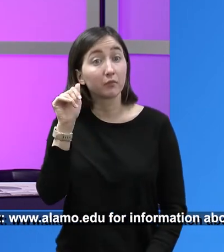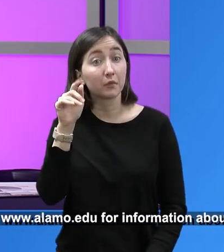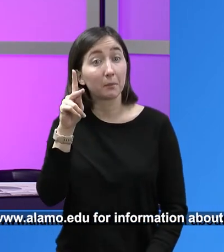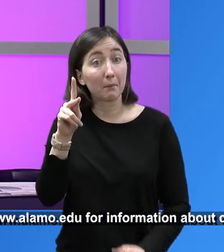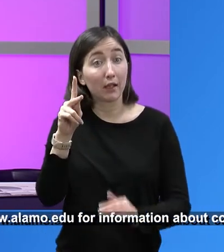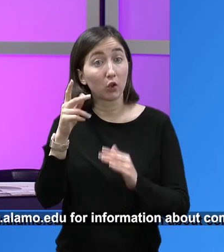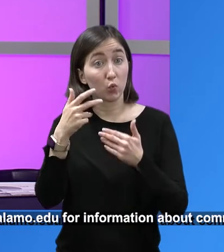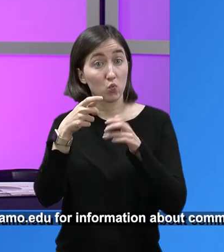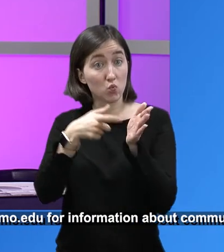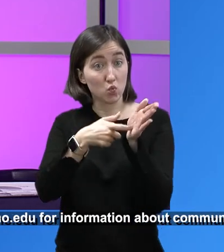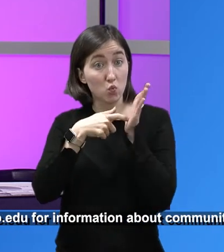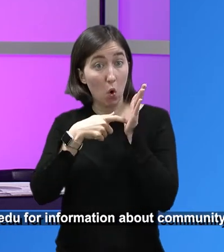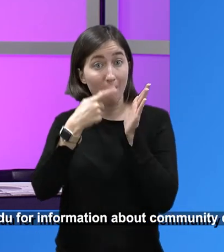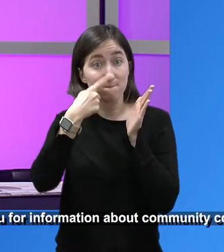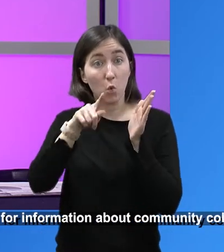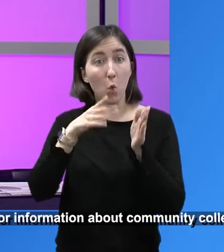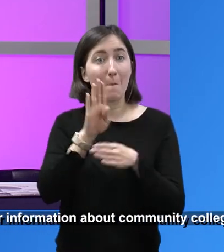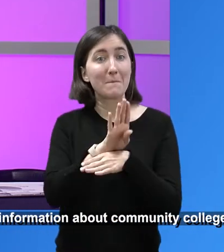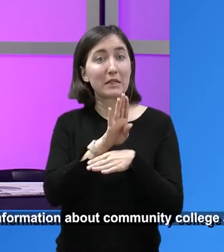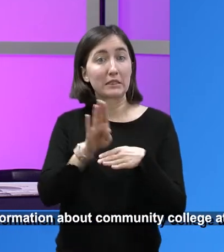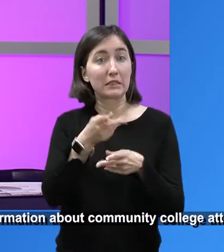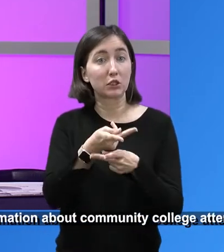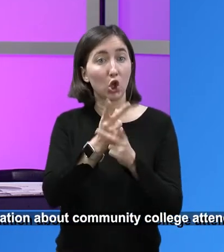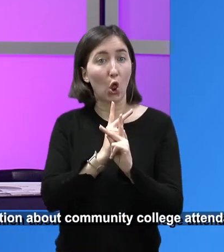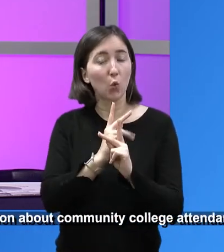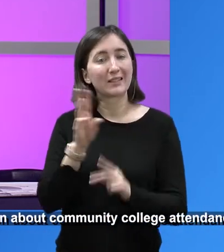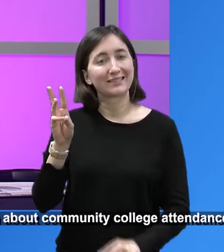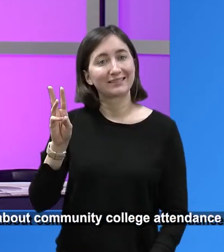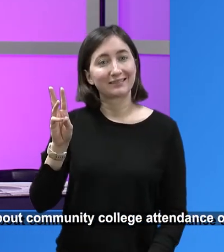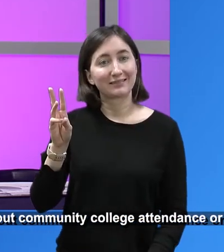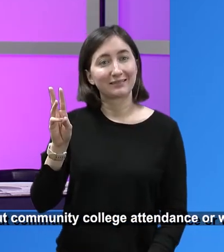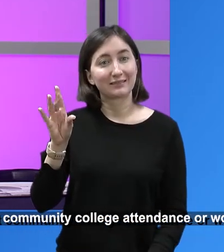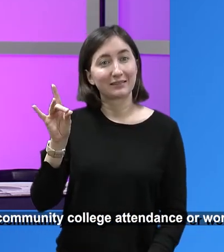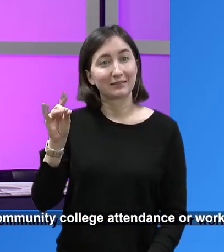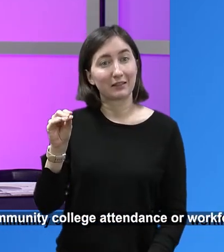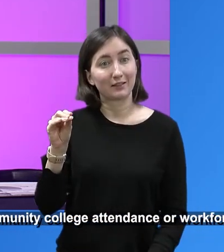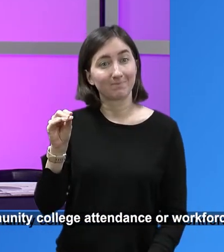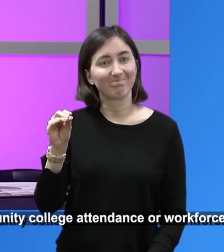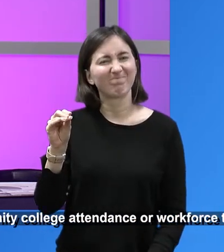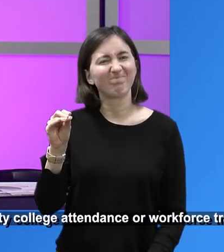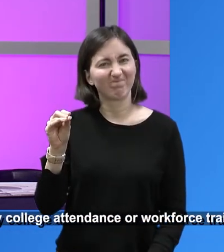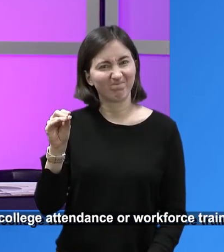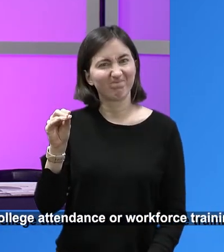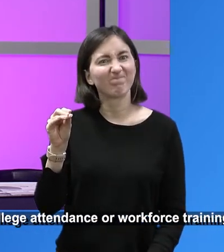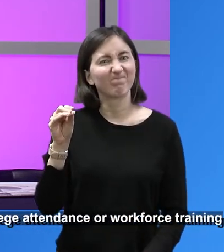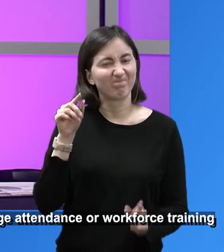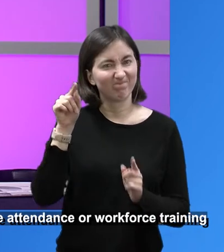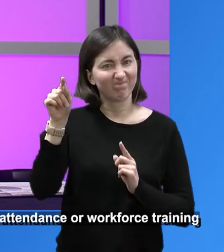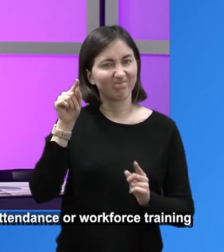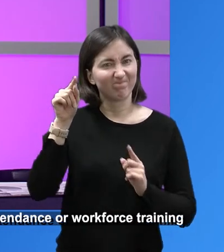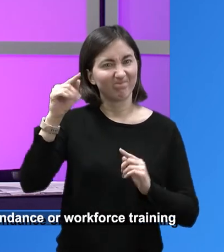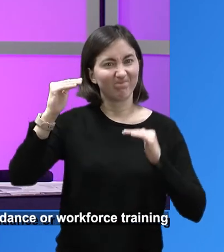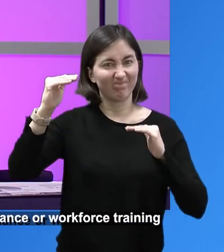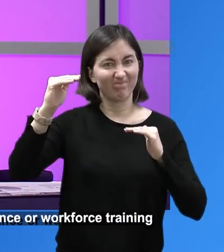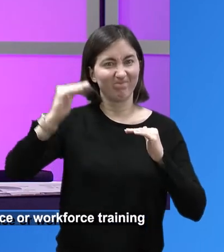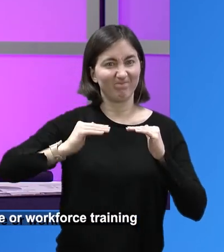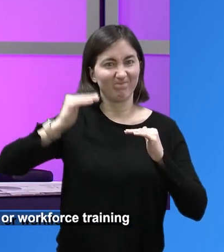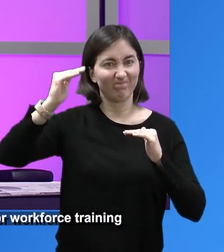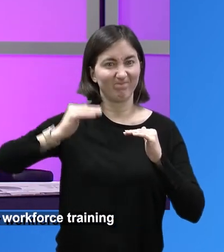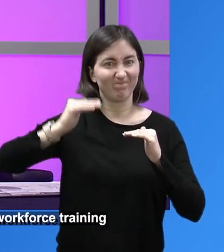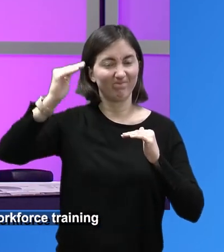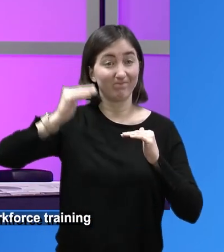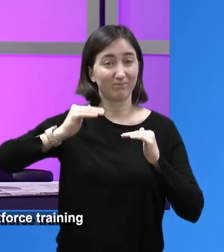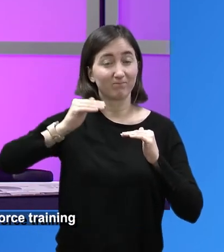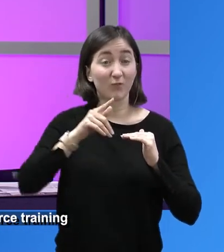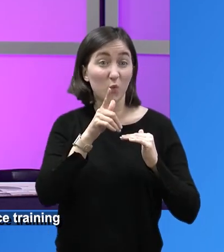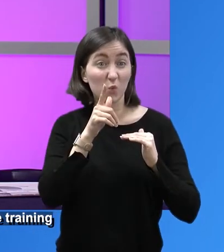score for a business loan is 680. So you can see that there's a big gap there. Even though there is that gap